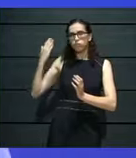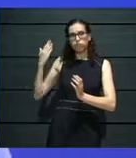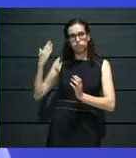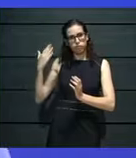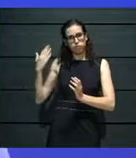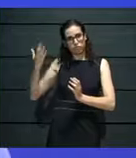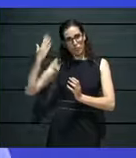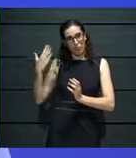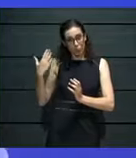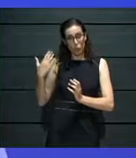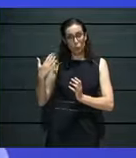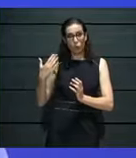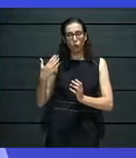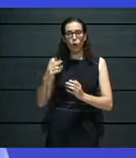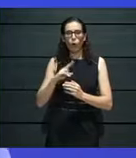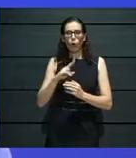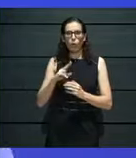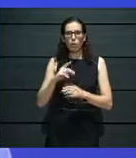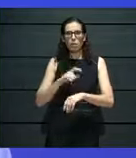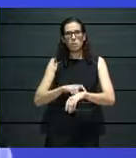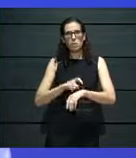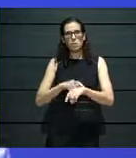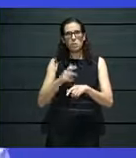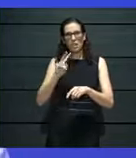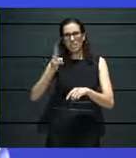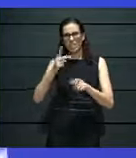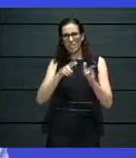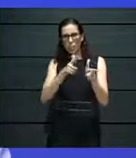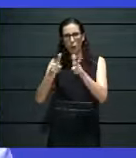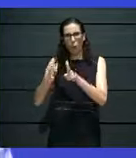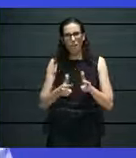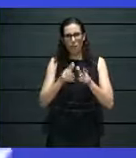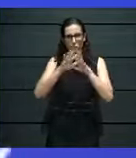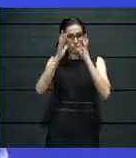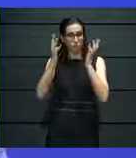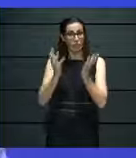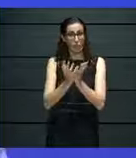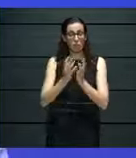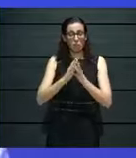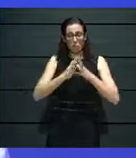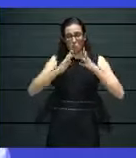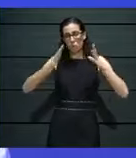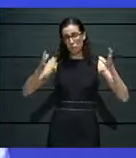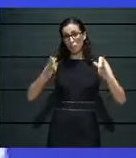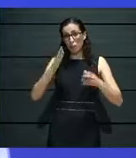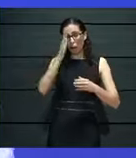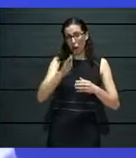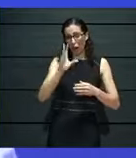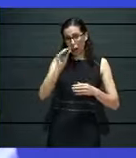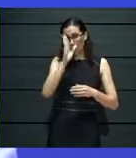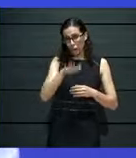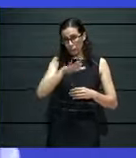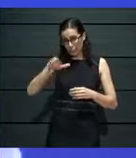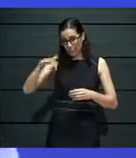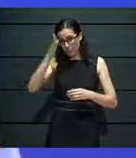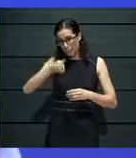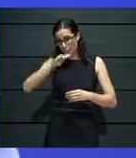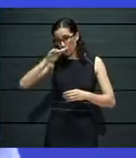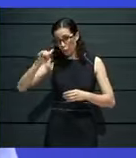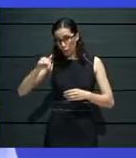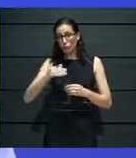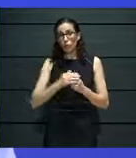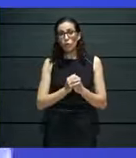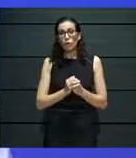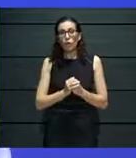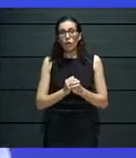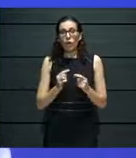War that had such a global impact. So, it's one of those opportunities, it's one of those moments, opportunities may be a